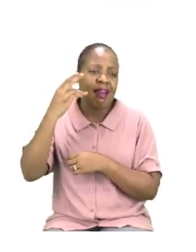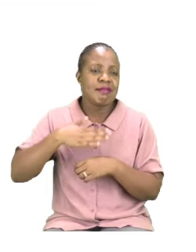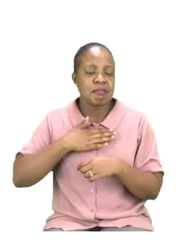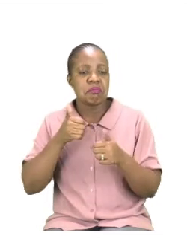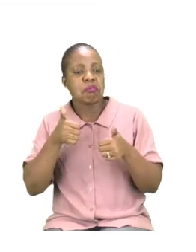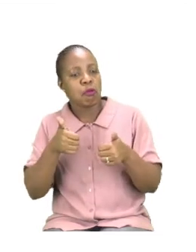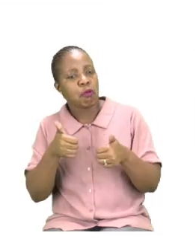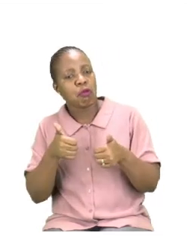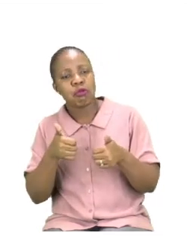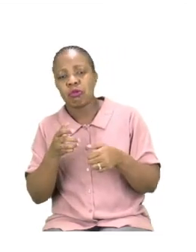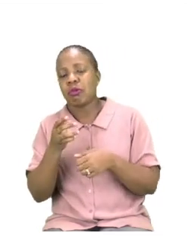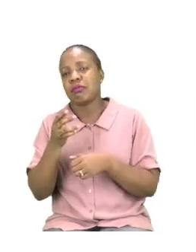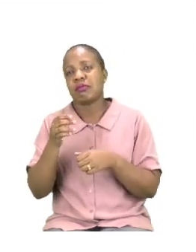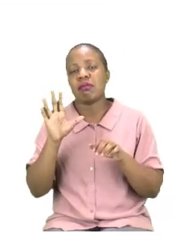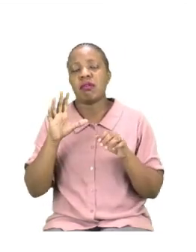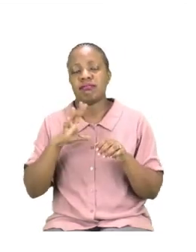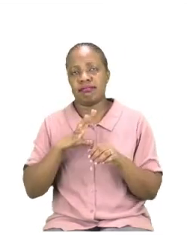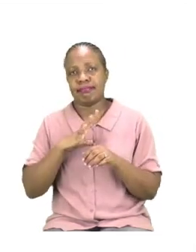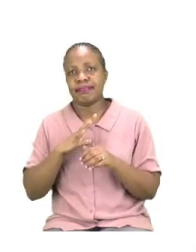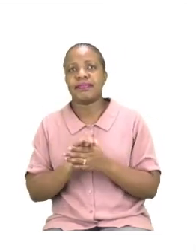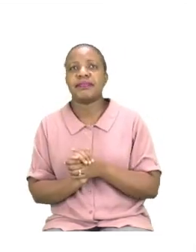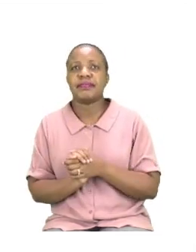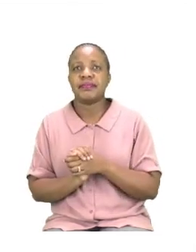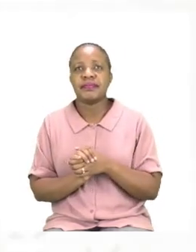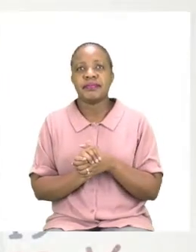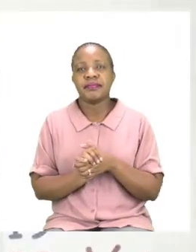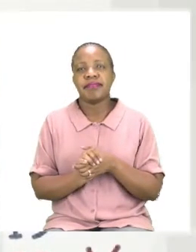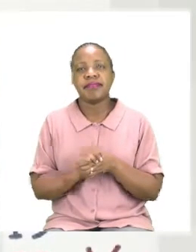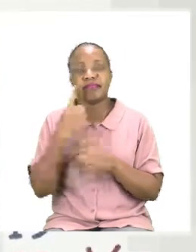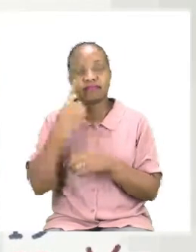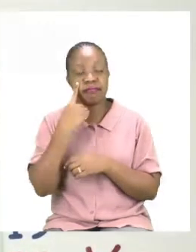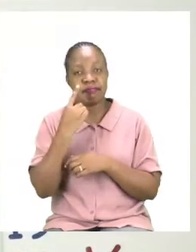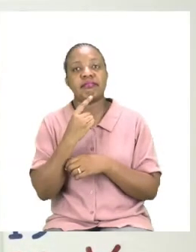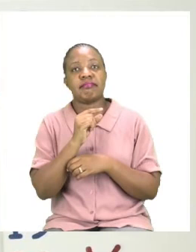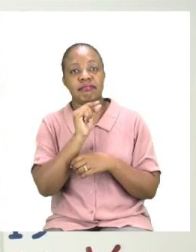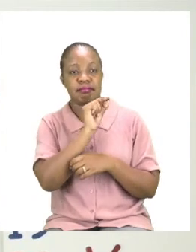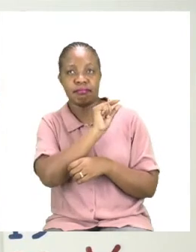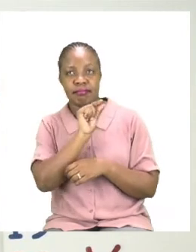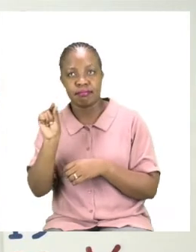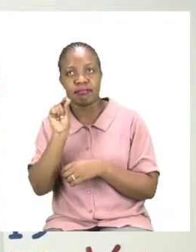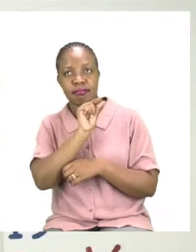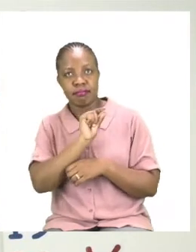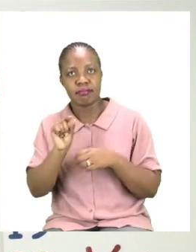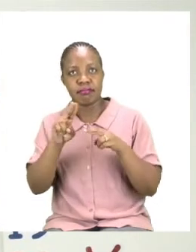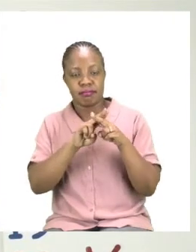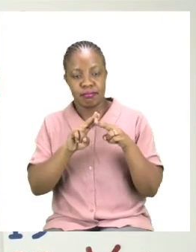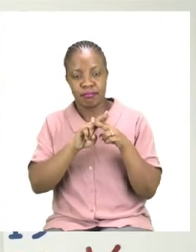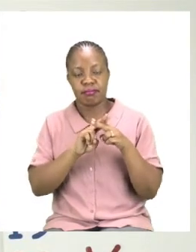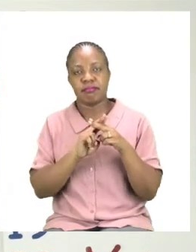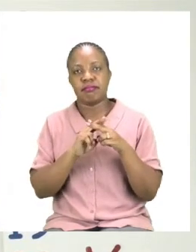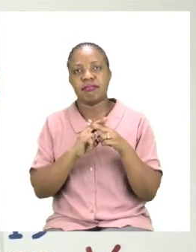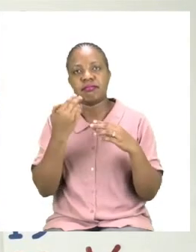for some of the sentences I have made with our new vocabulary words. The first one that I have